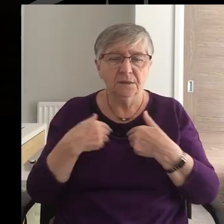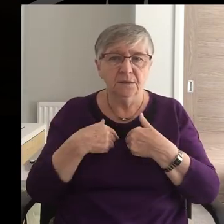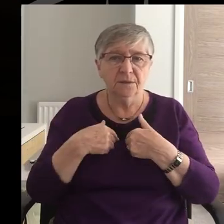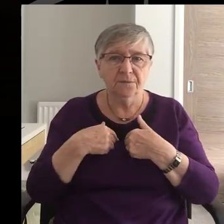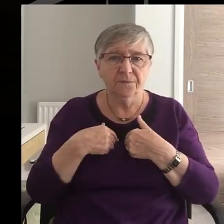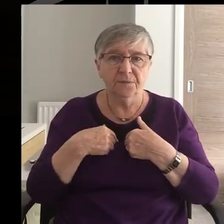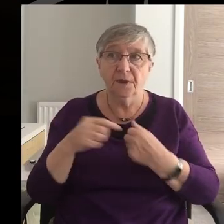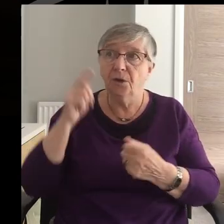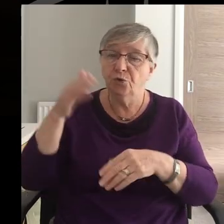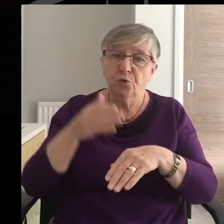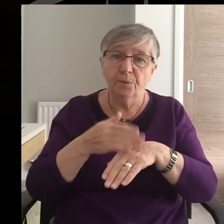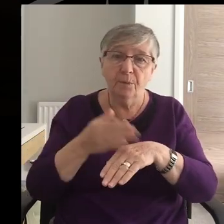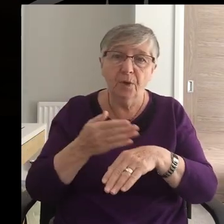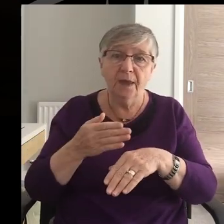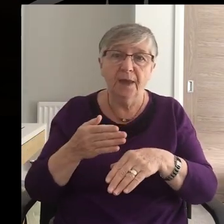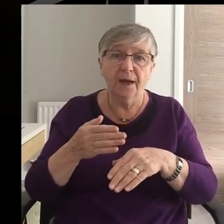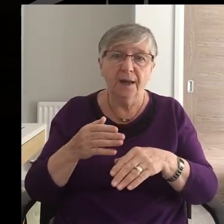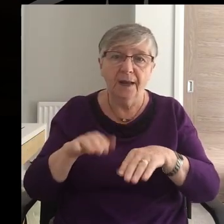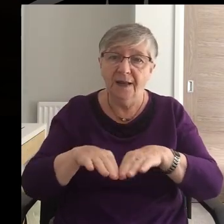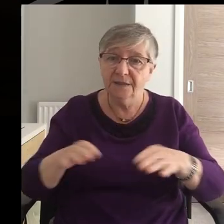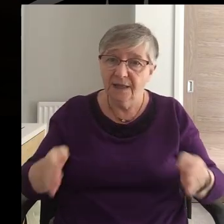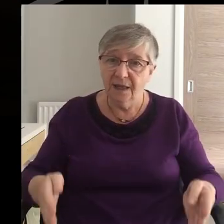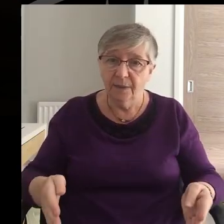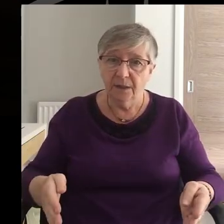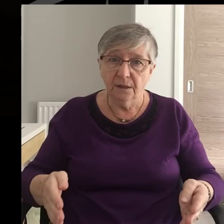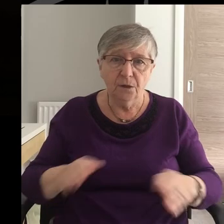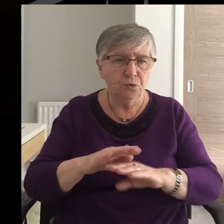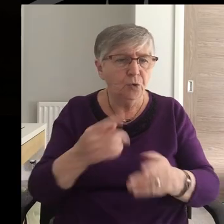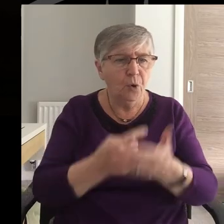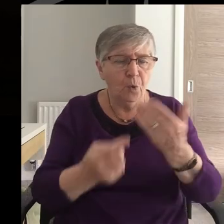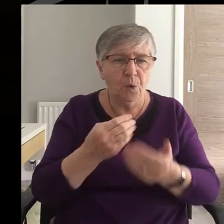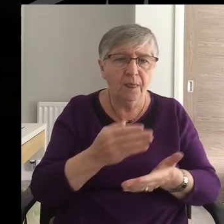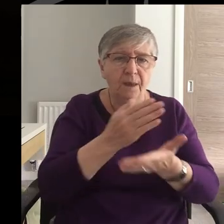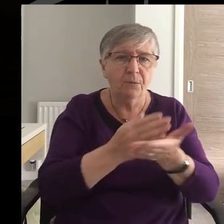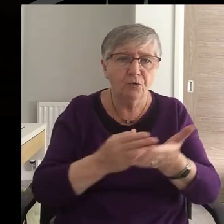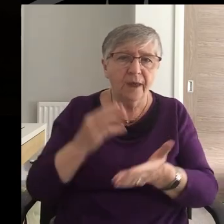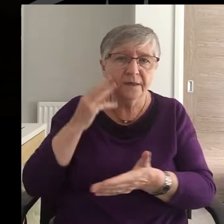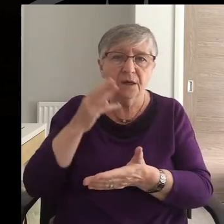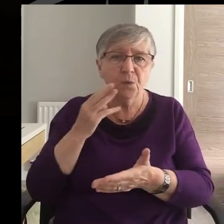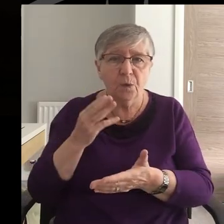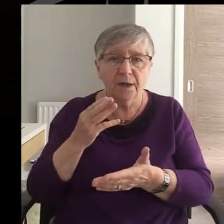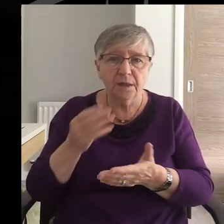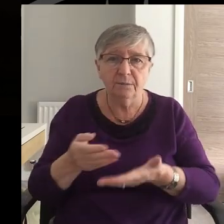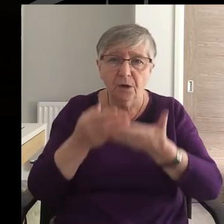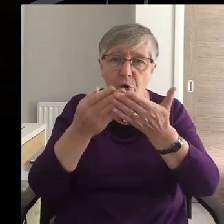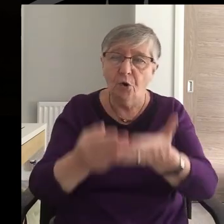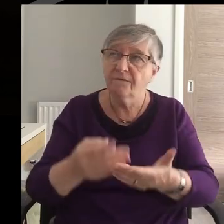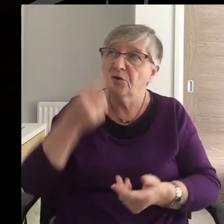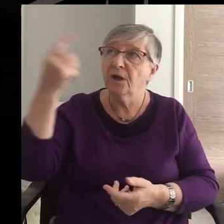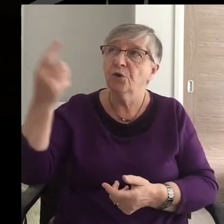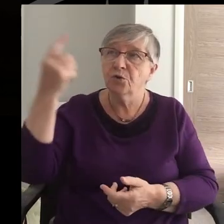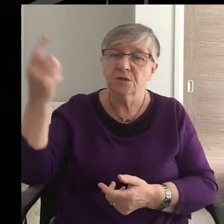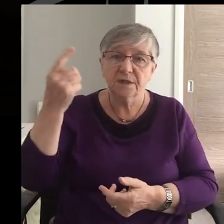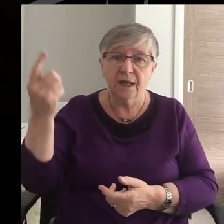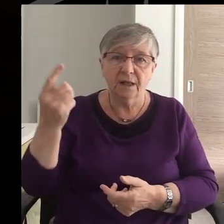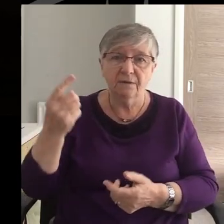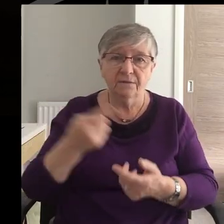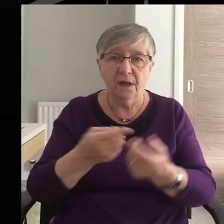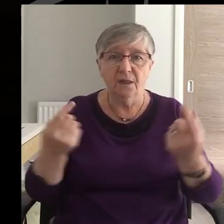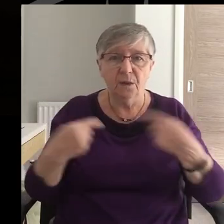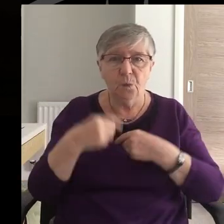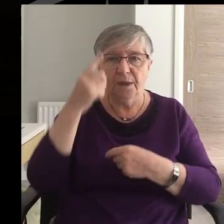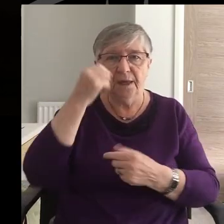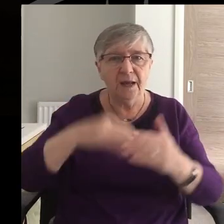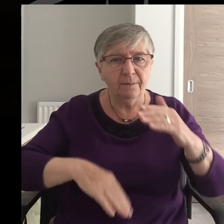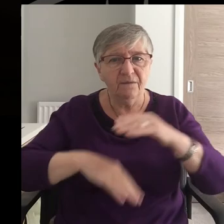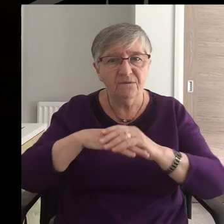And you prepared a table for us Offering not just bread Or not just wine But offering your very self That we might be filled